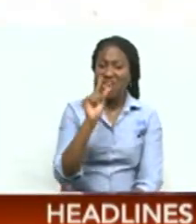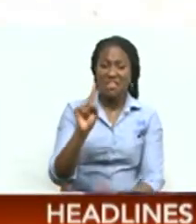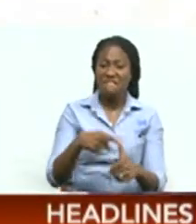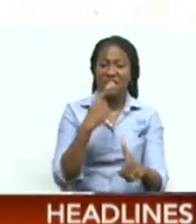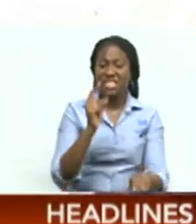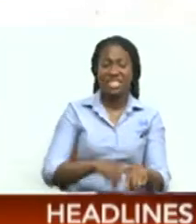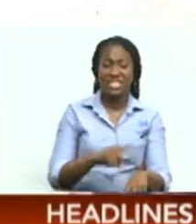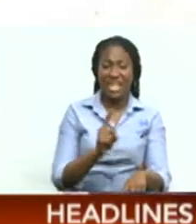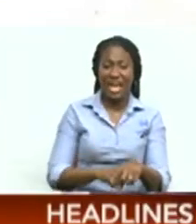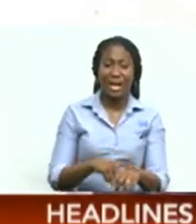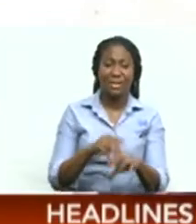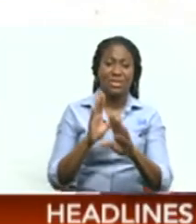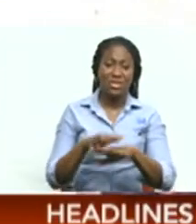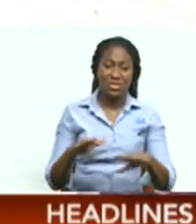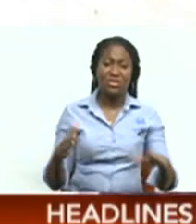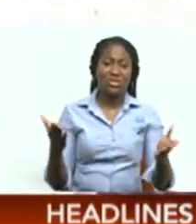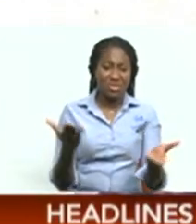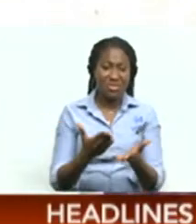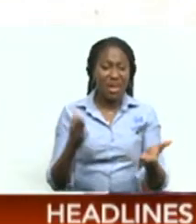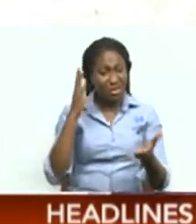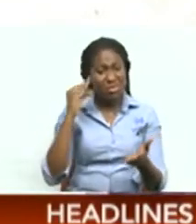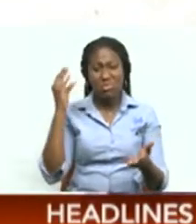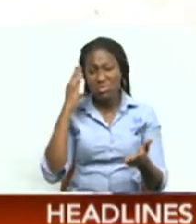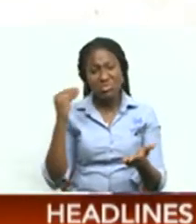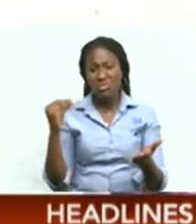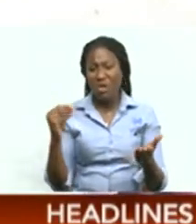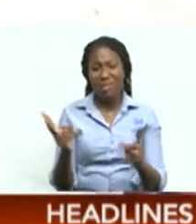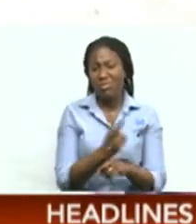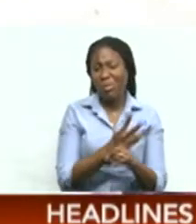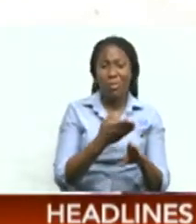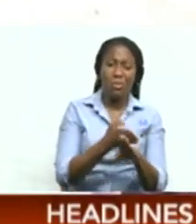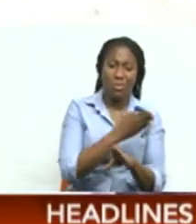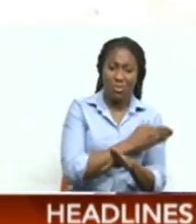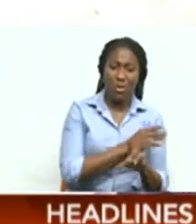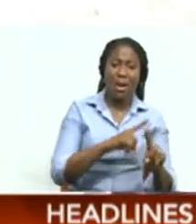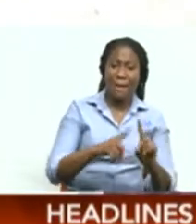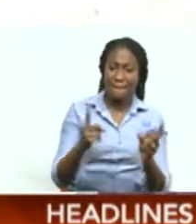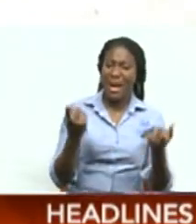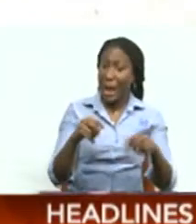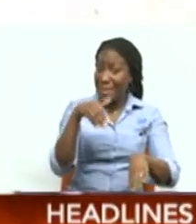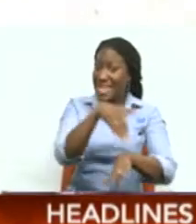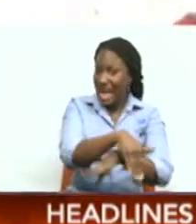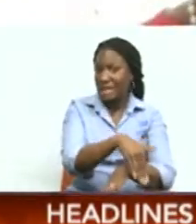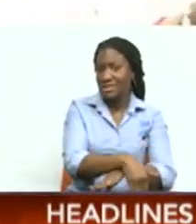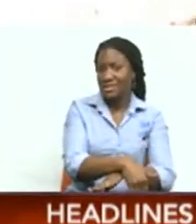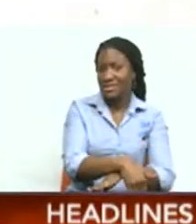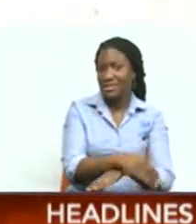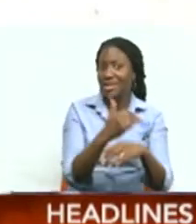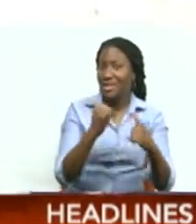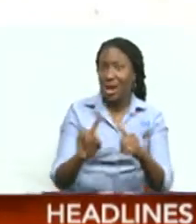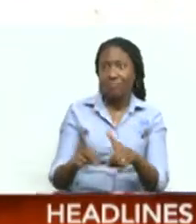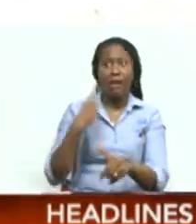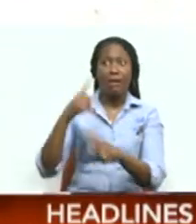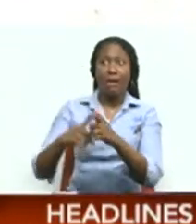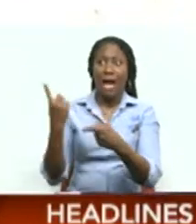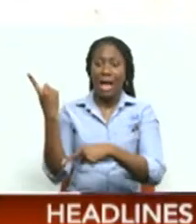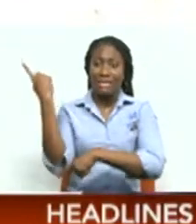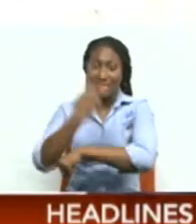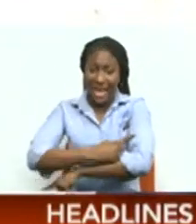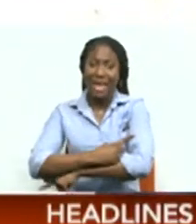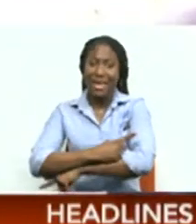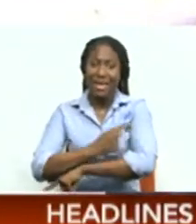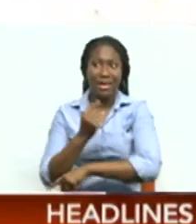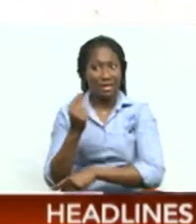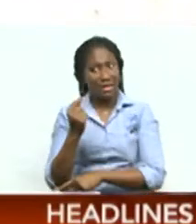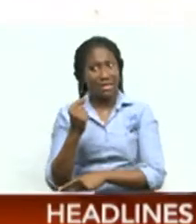The children are coming here. There are many other instances, yes. But it happened morning and night. Now they're getting breathing in the daytime. So that's the kind of